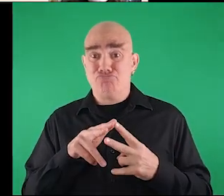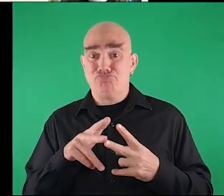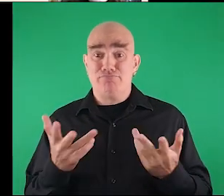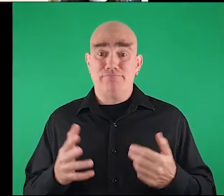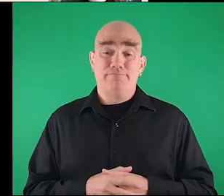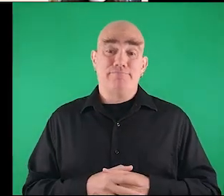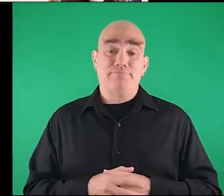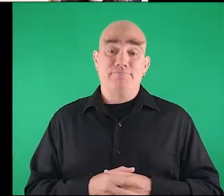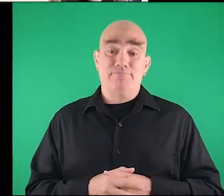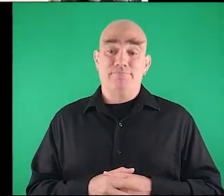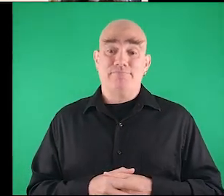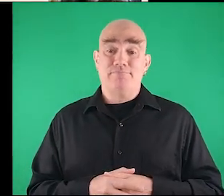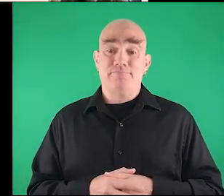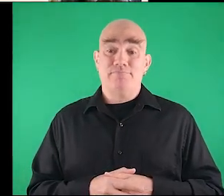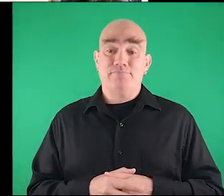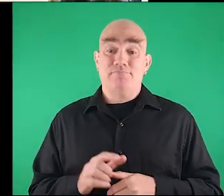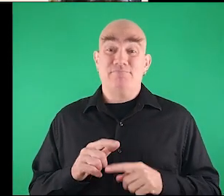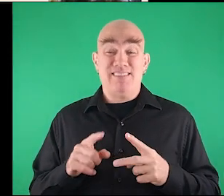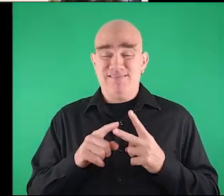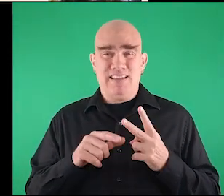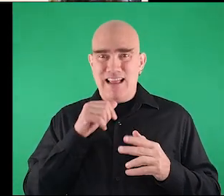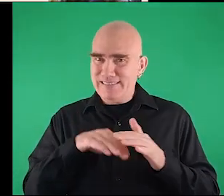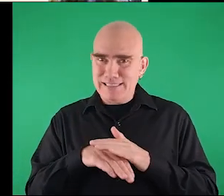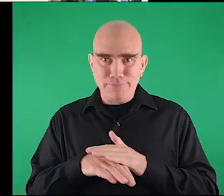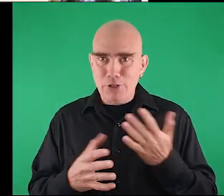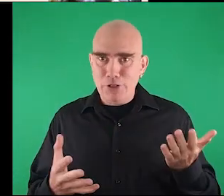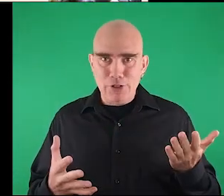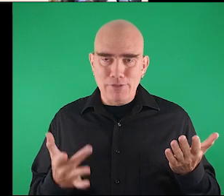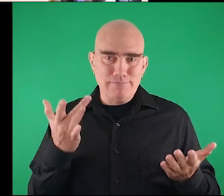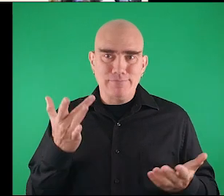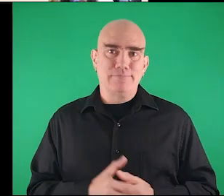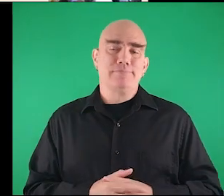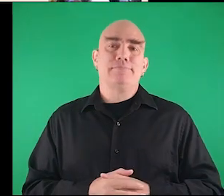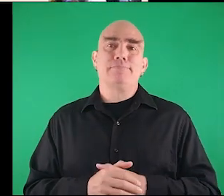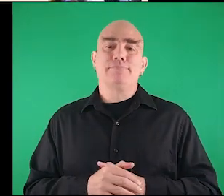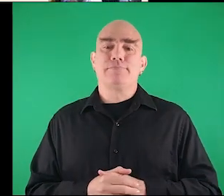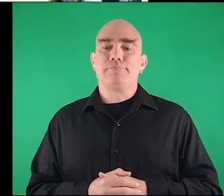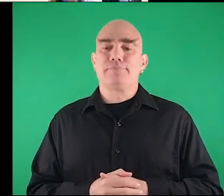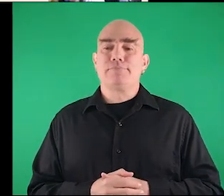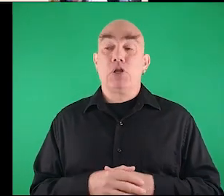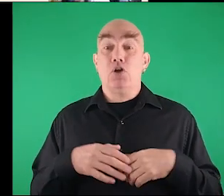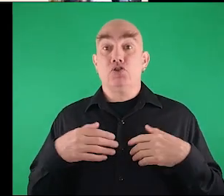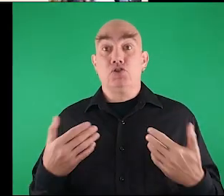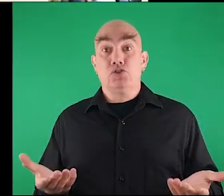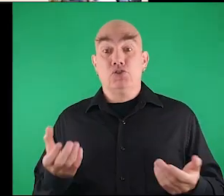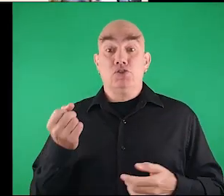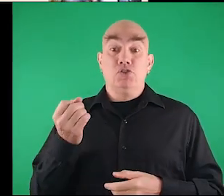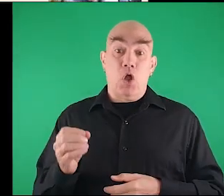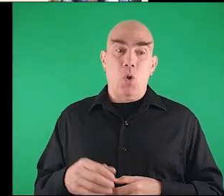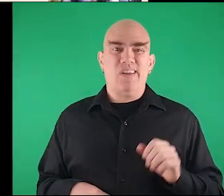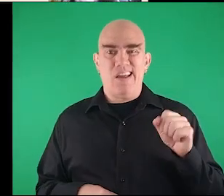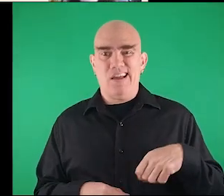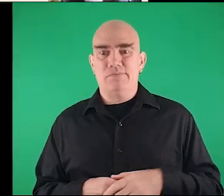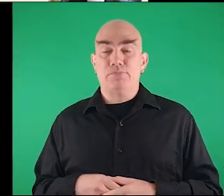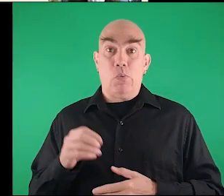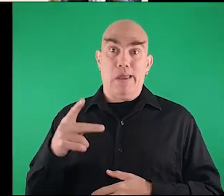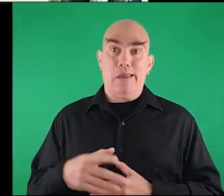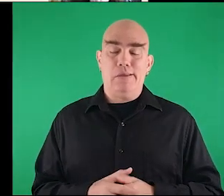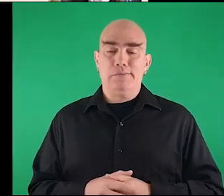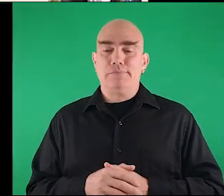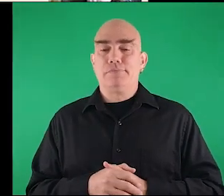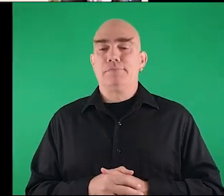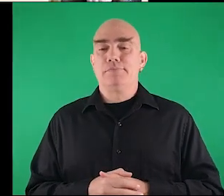both yes but though those of both are not accessible so yeah